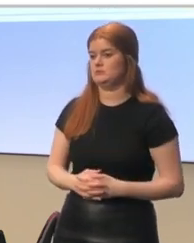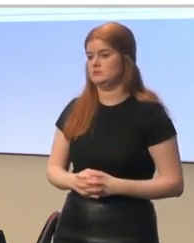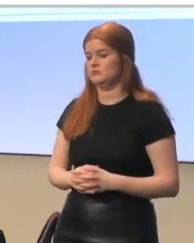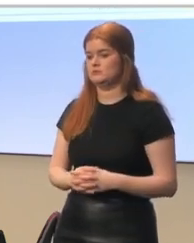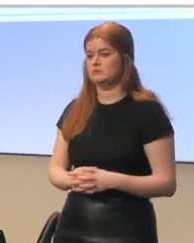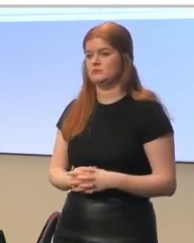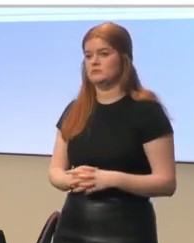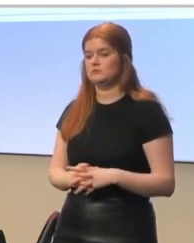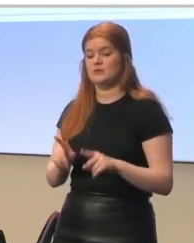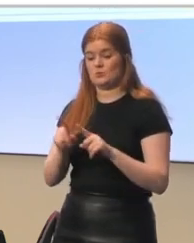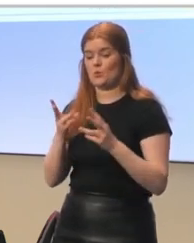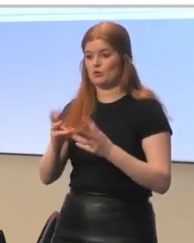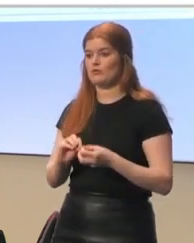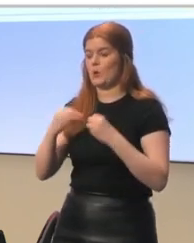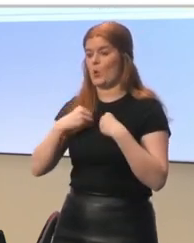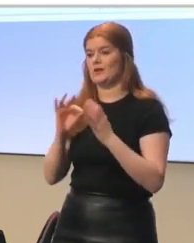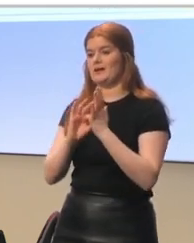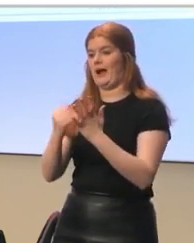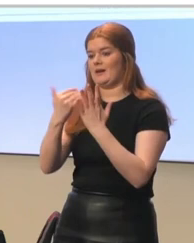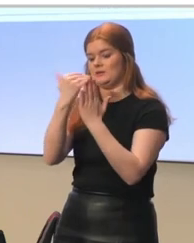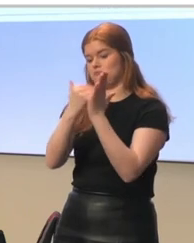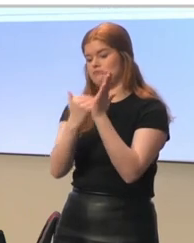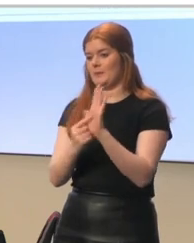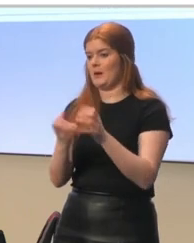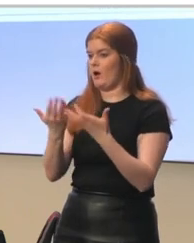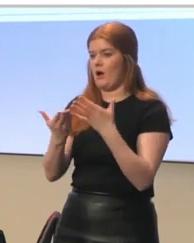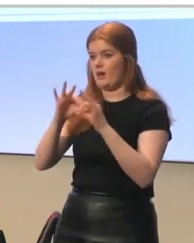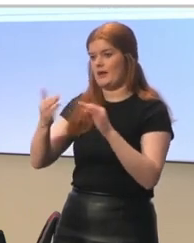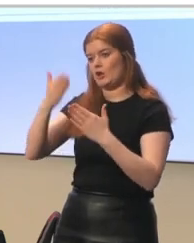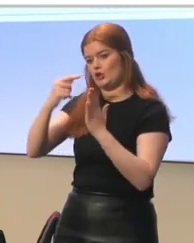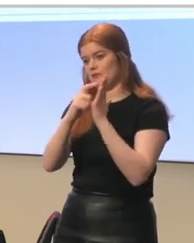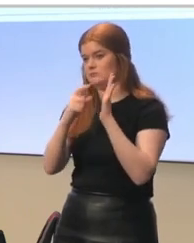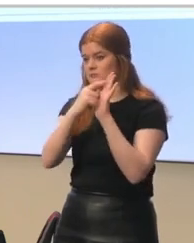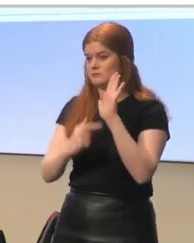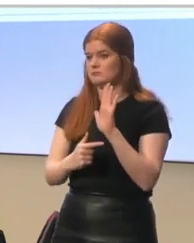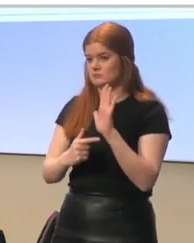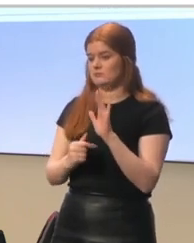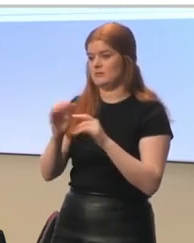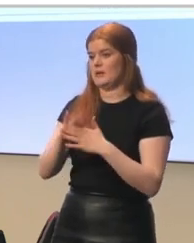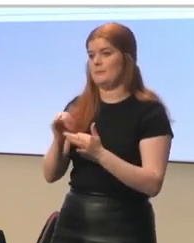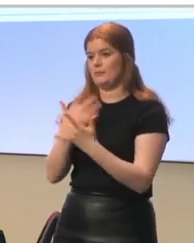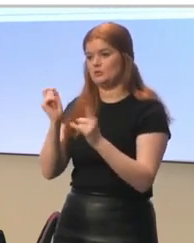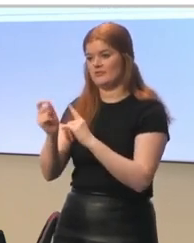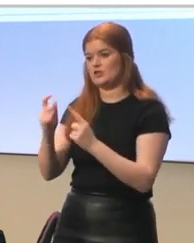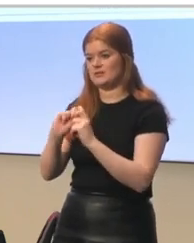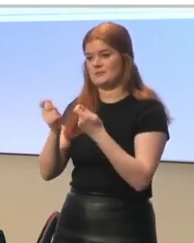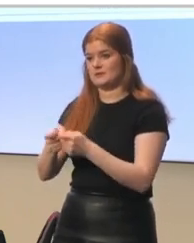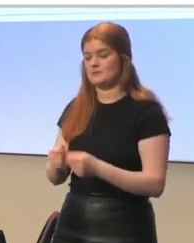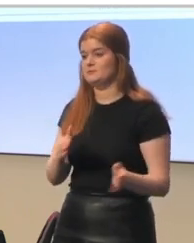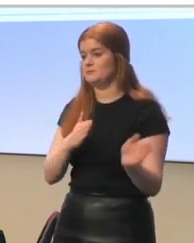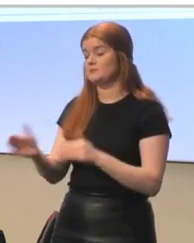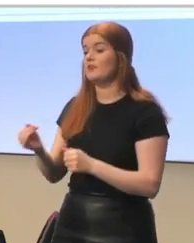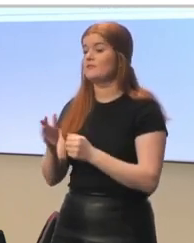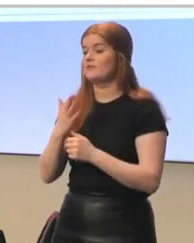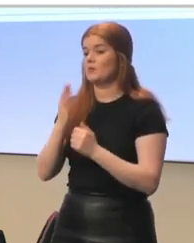also wanted to develop guidelines on online learning and have multi-professional teams. For the parents, when they looked at